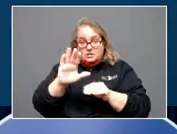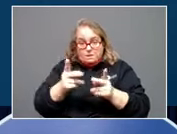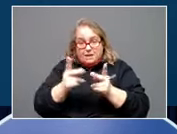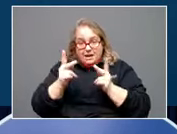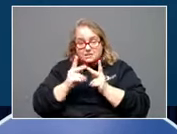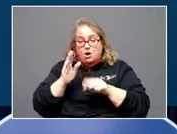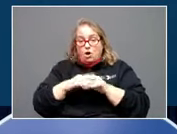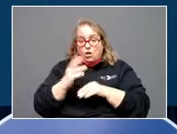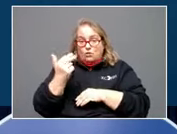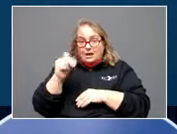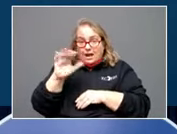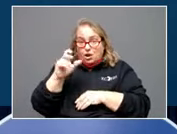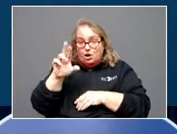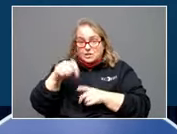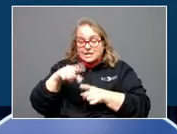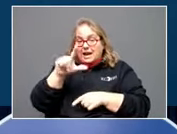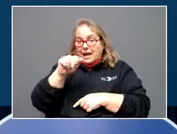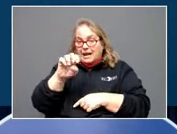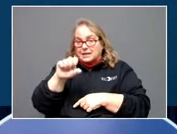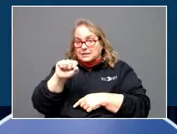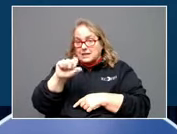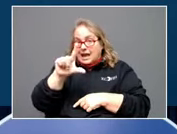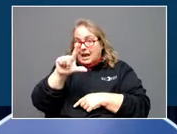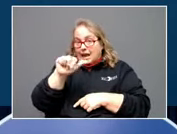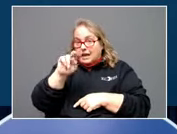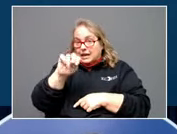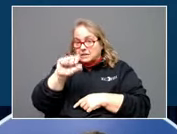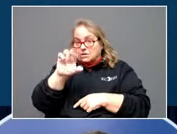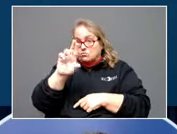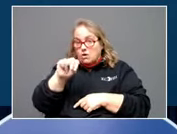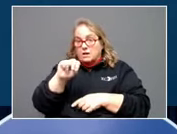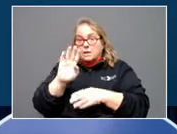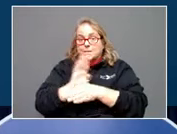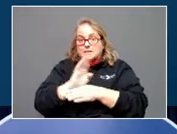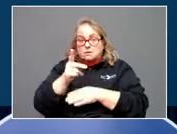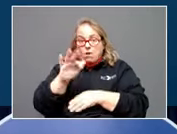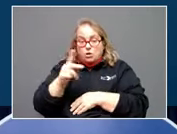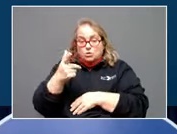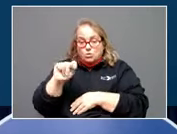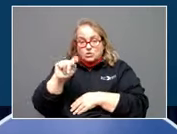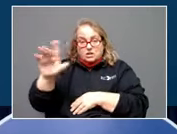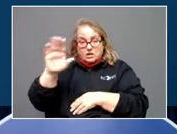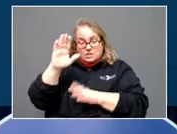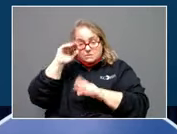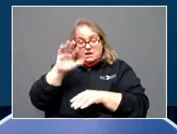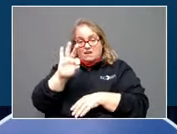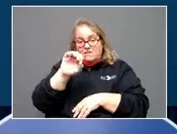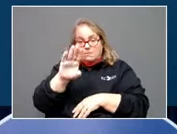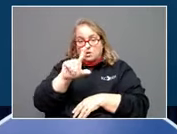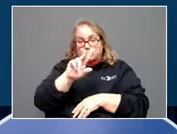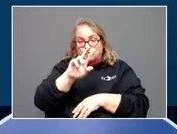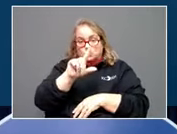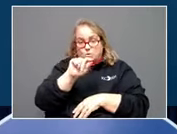13 acres in Lanes Run Business Park in Georgetown. Construction is expected in February of 2022. It will be completed